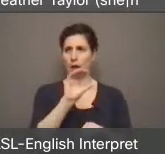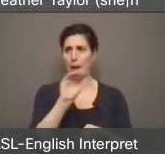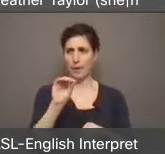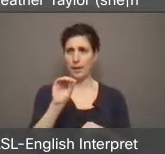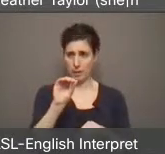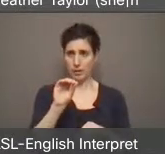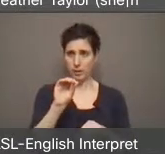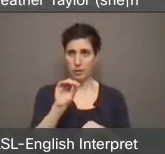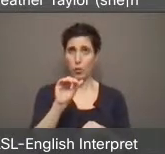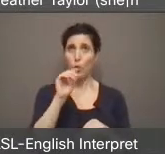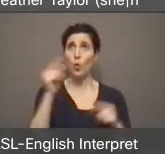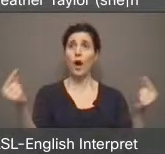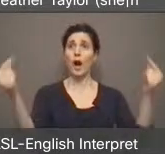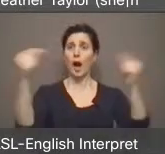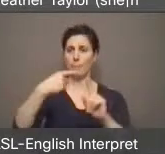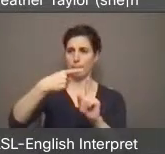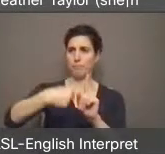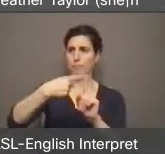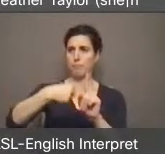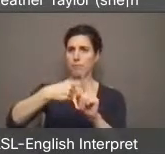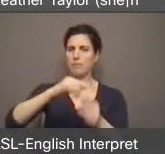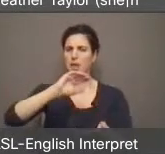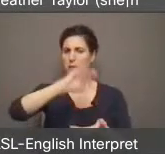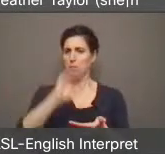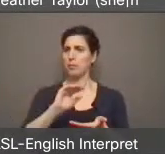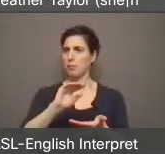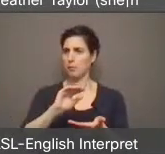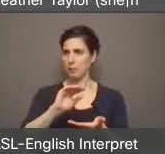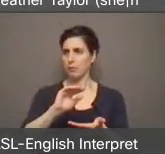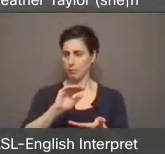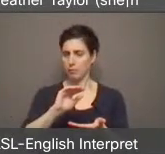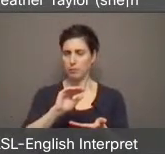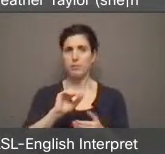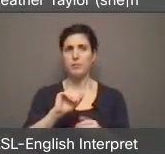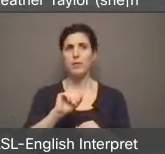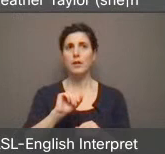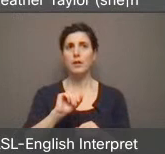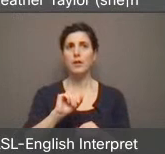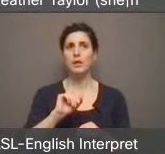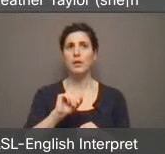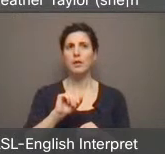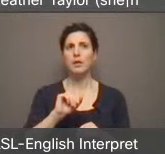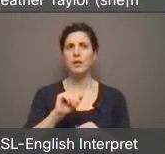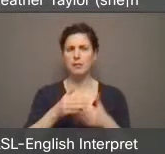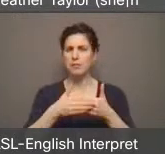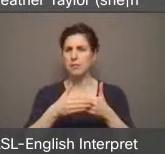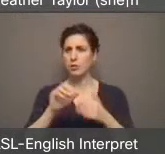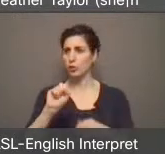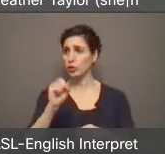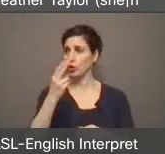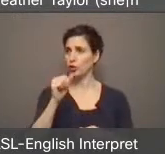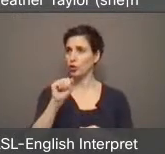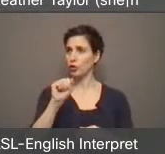another half, it was down an ordinance. And, uh, and, and strong, you know, it stands there now.